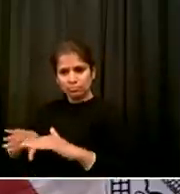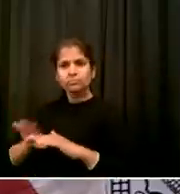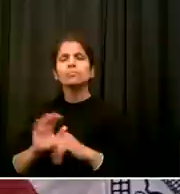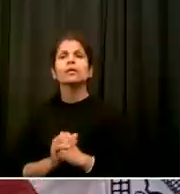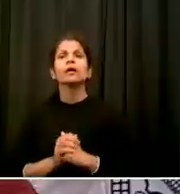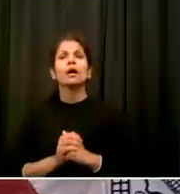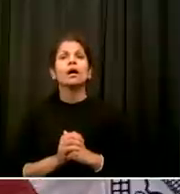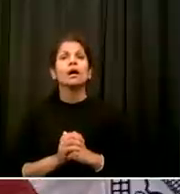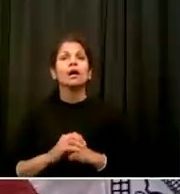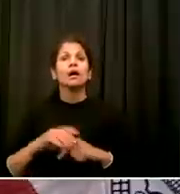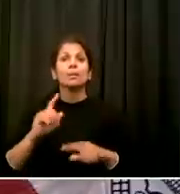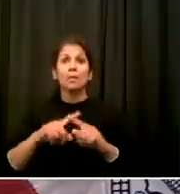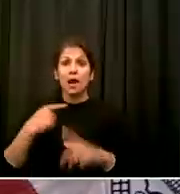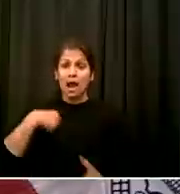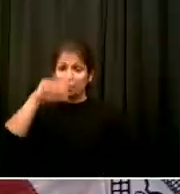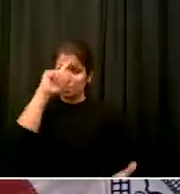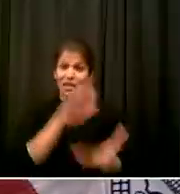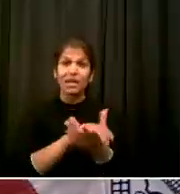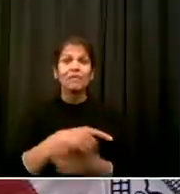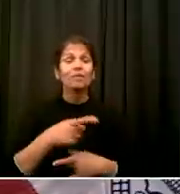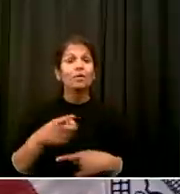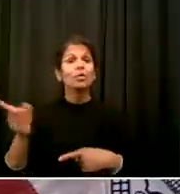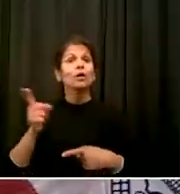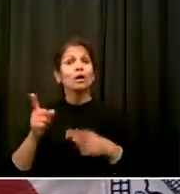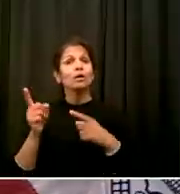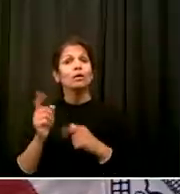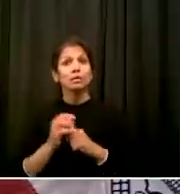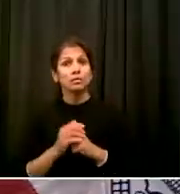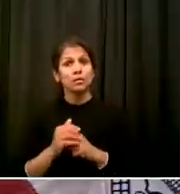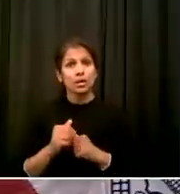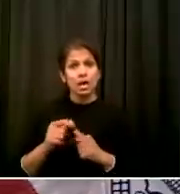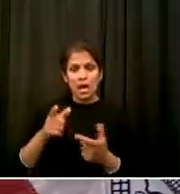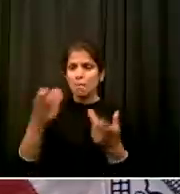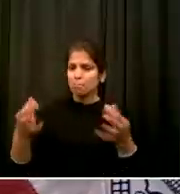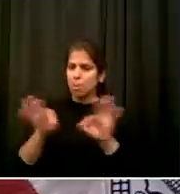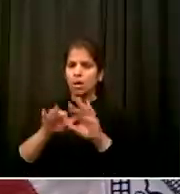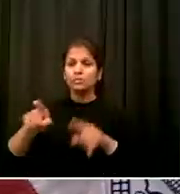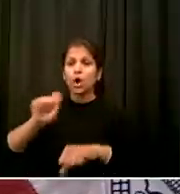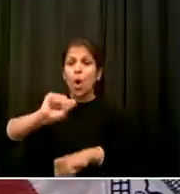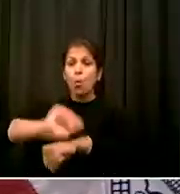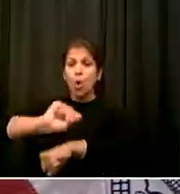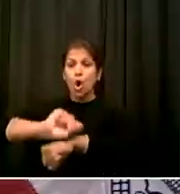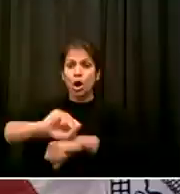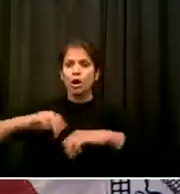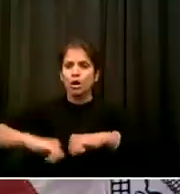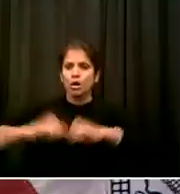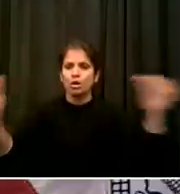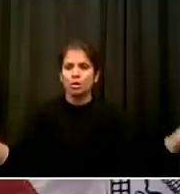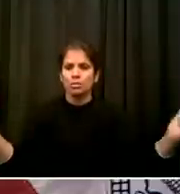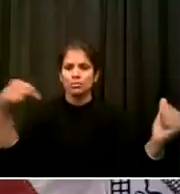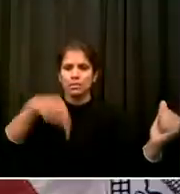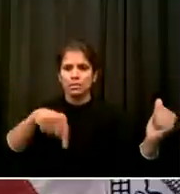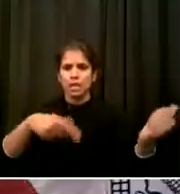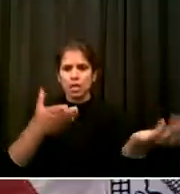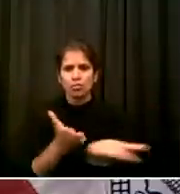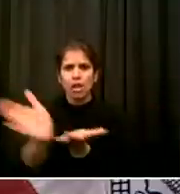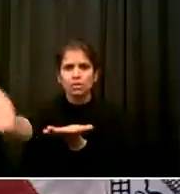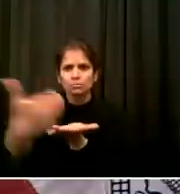security force From the military on down, the CIA on down Is doing what they're supposed to be doing The public needs to know